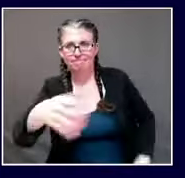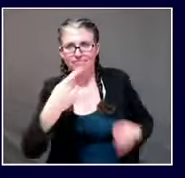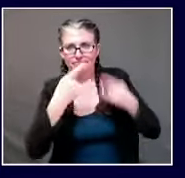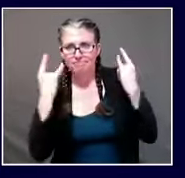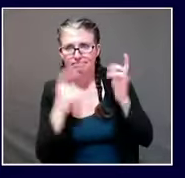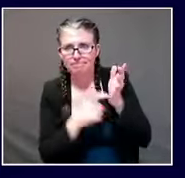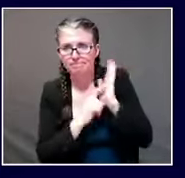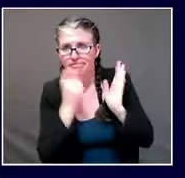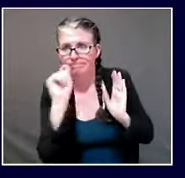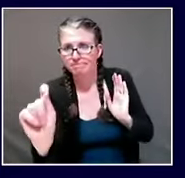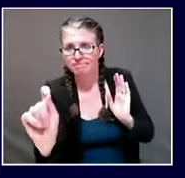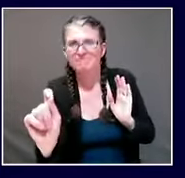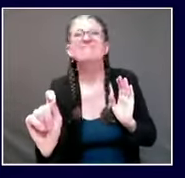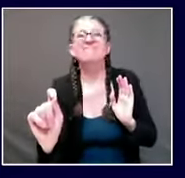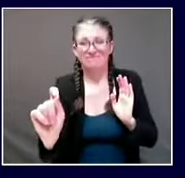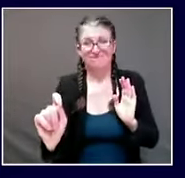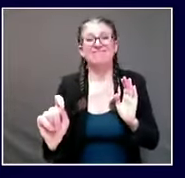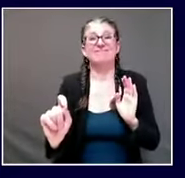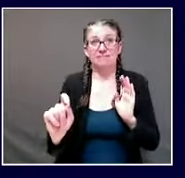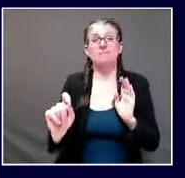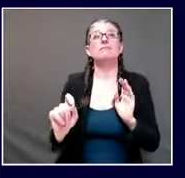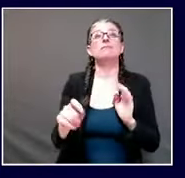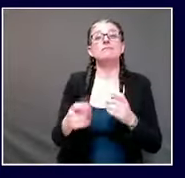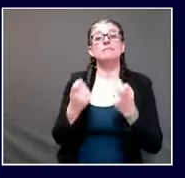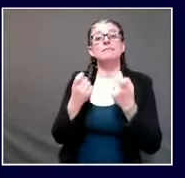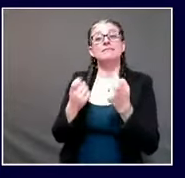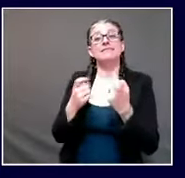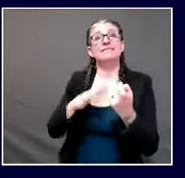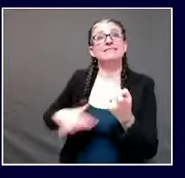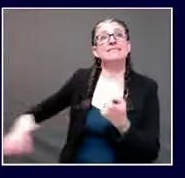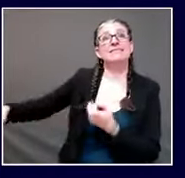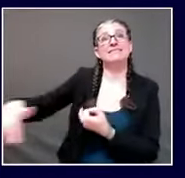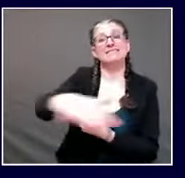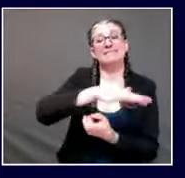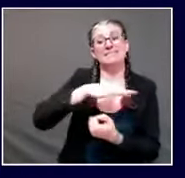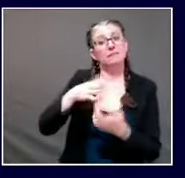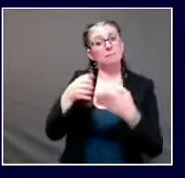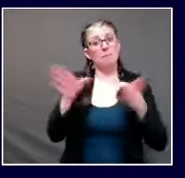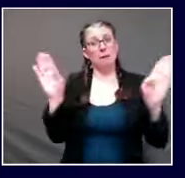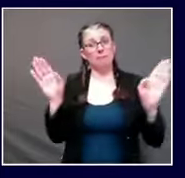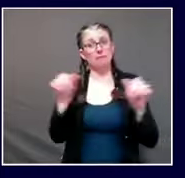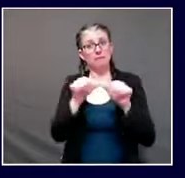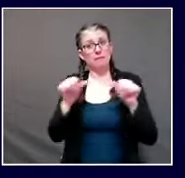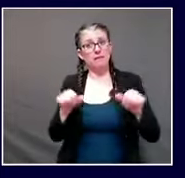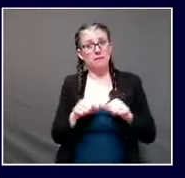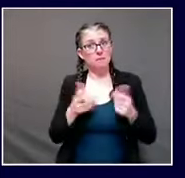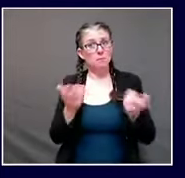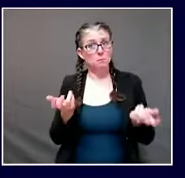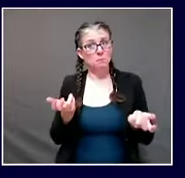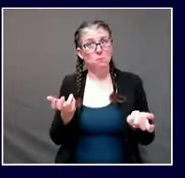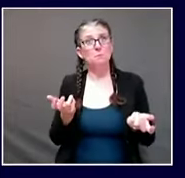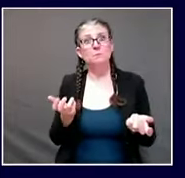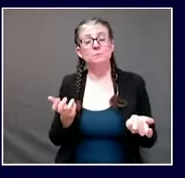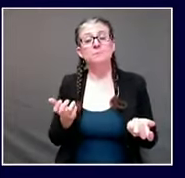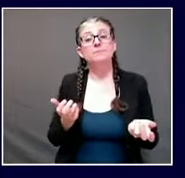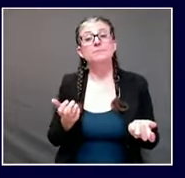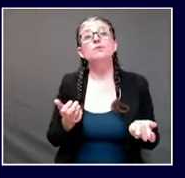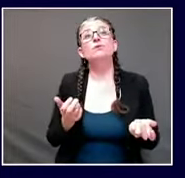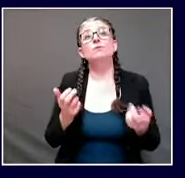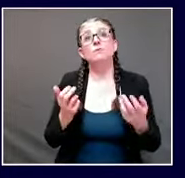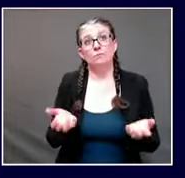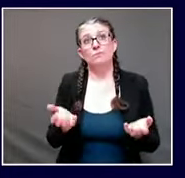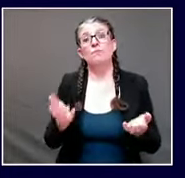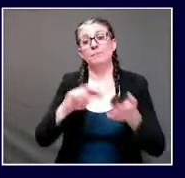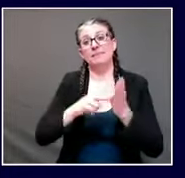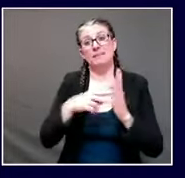hope that the organizations do take that seriously as a reminder they do have the ability though to deny entry to